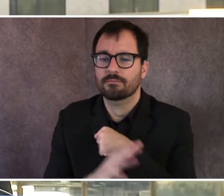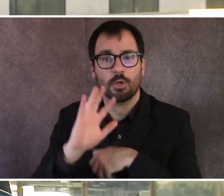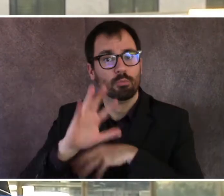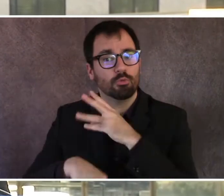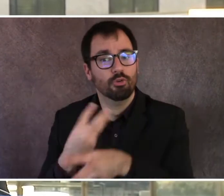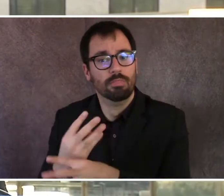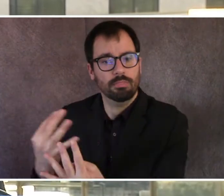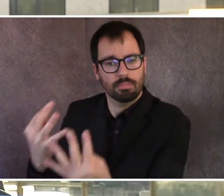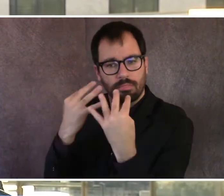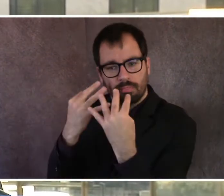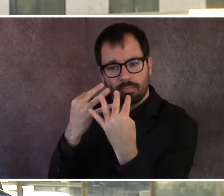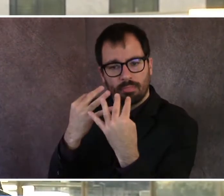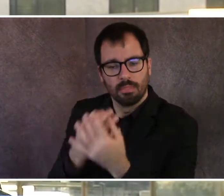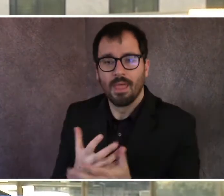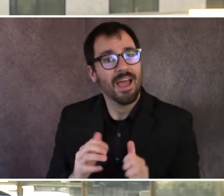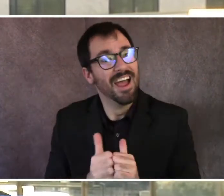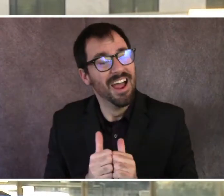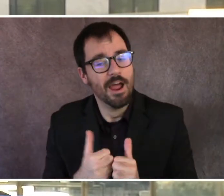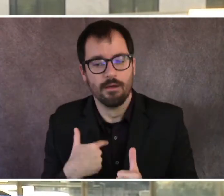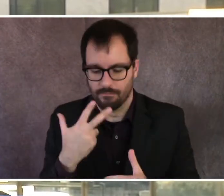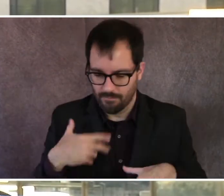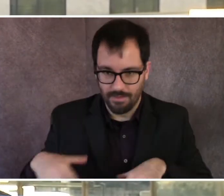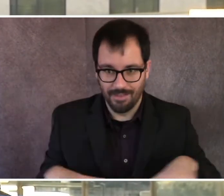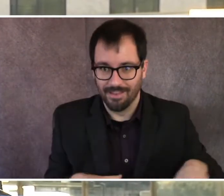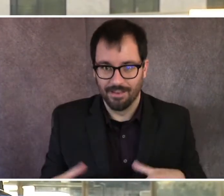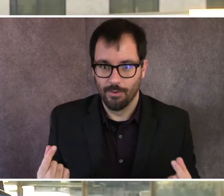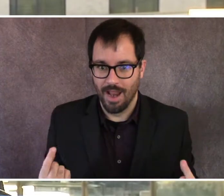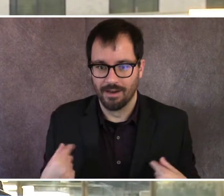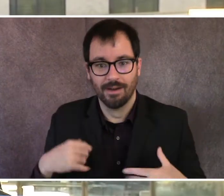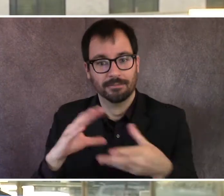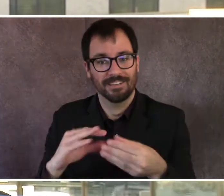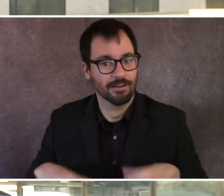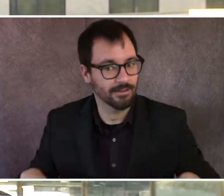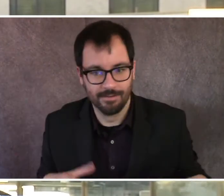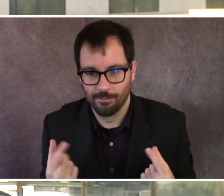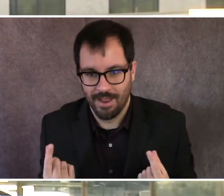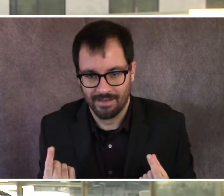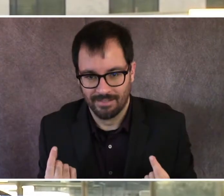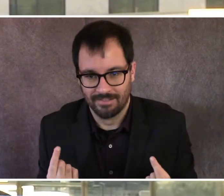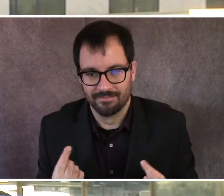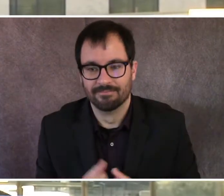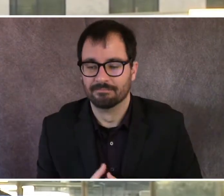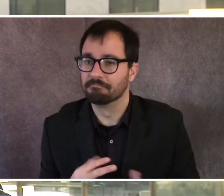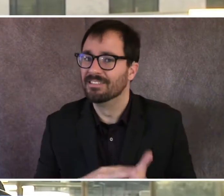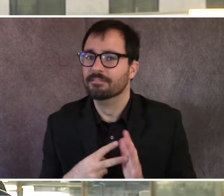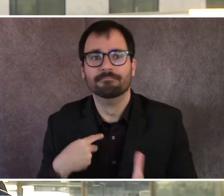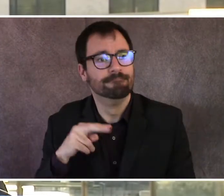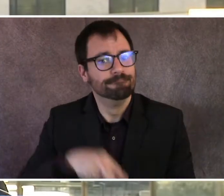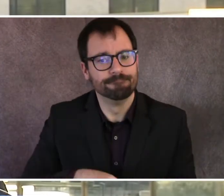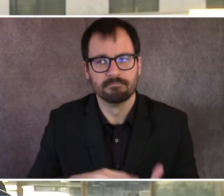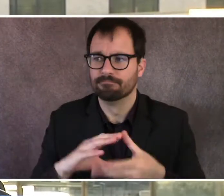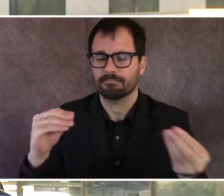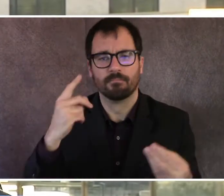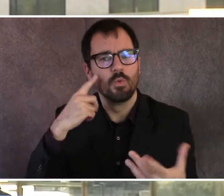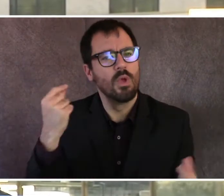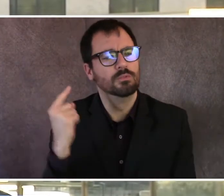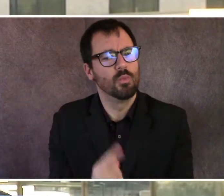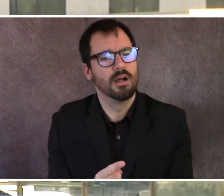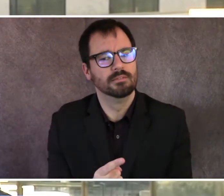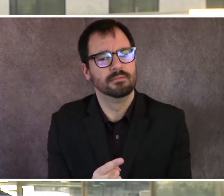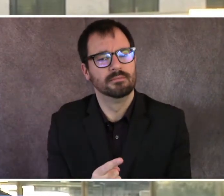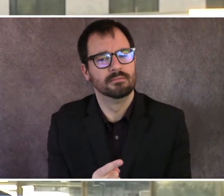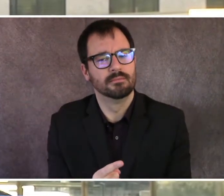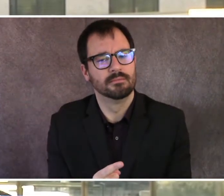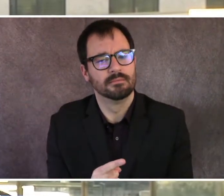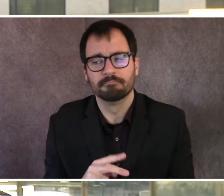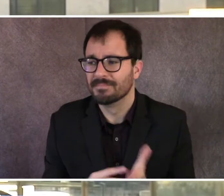speaking out for what is right. That also means showing love and respect for our community and for each other. We certainly have a lot